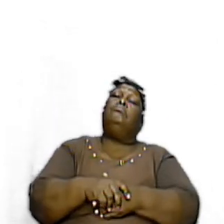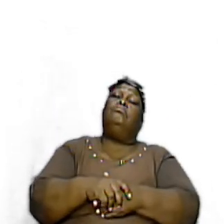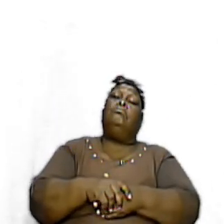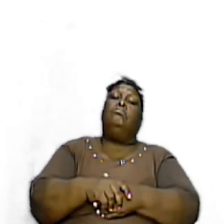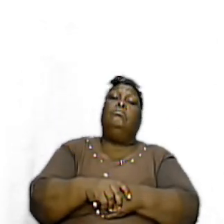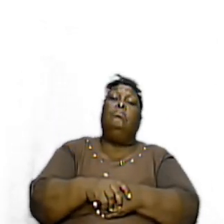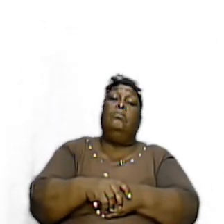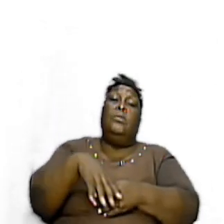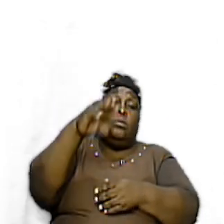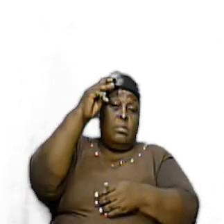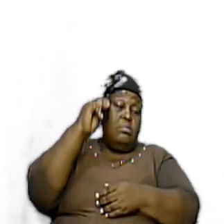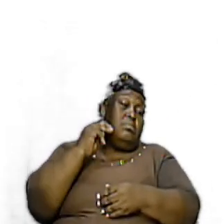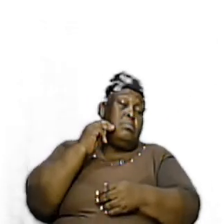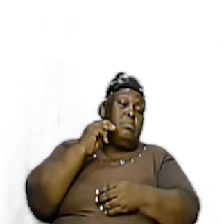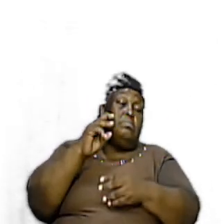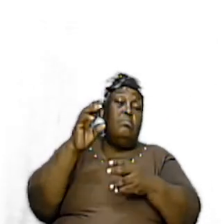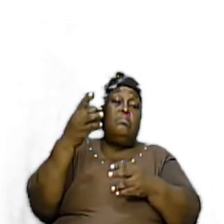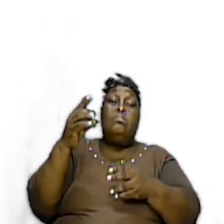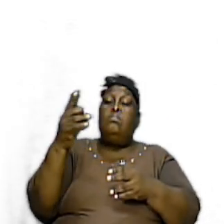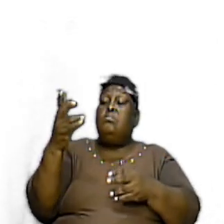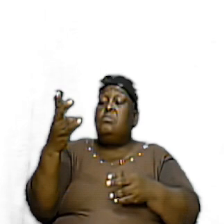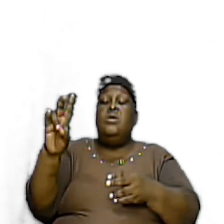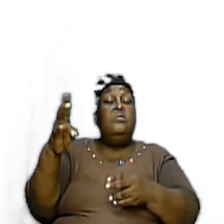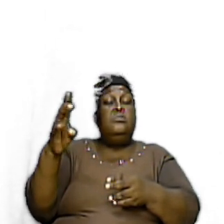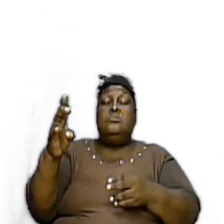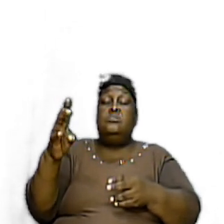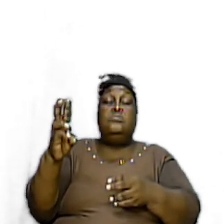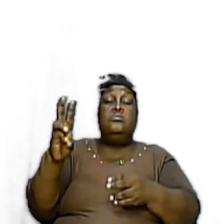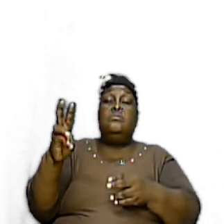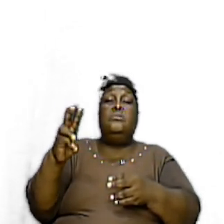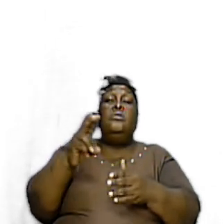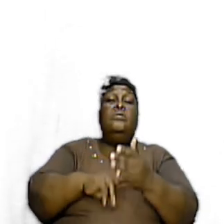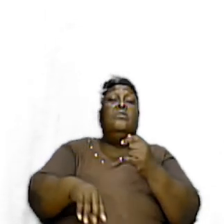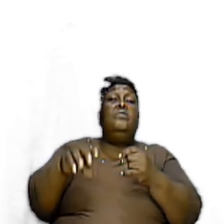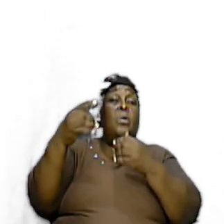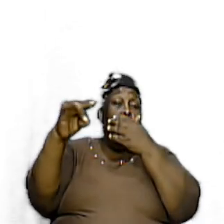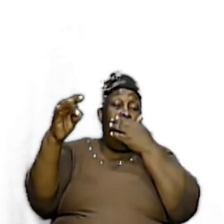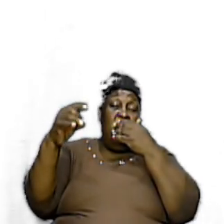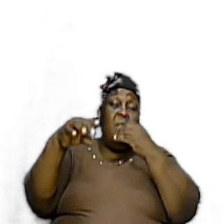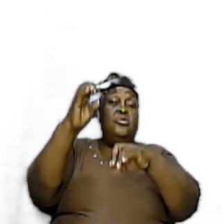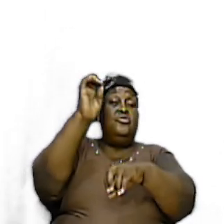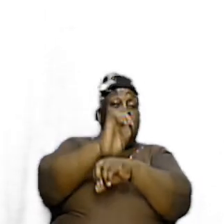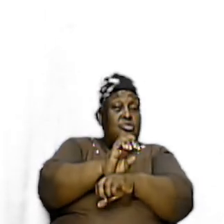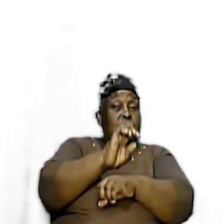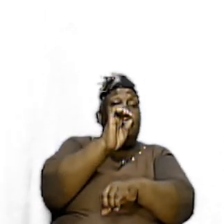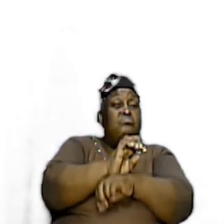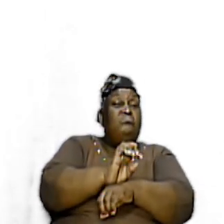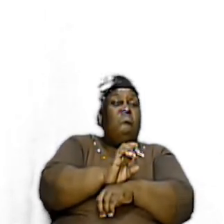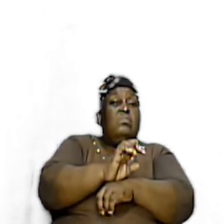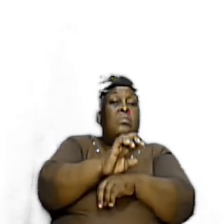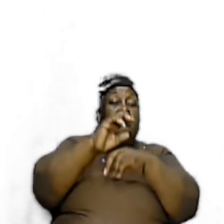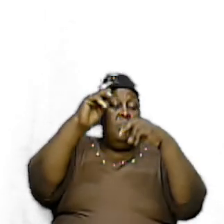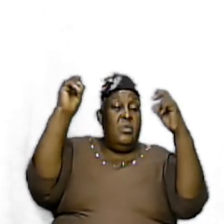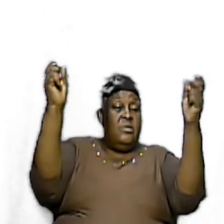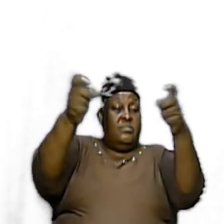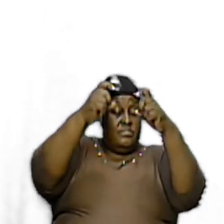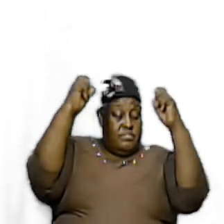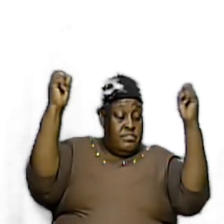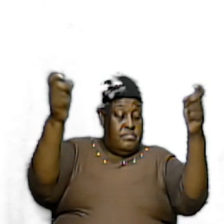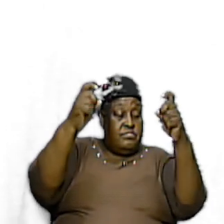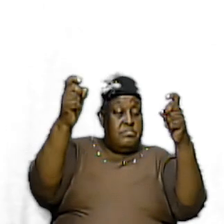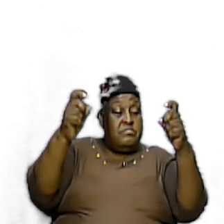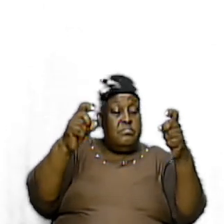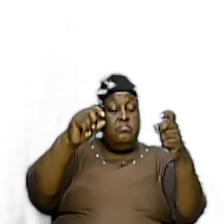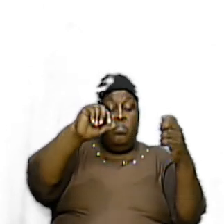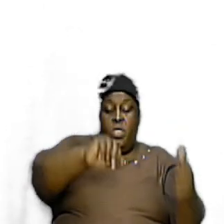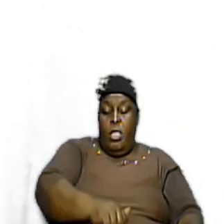St. Matthew Chapter 16 Verse 18 The Universal Church The Church Triumphant No Matter Where You Are Once You're Connected To The Body And You're